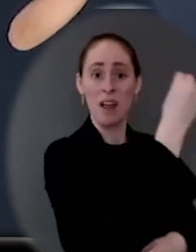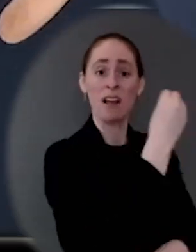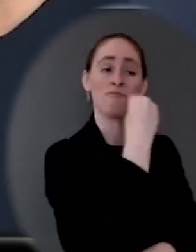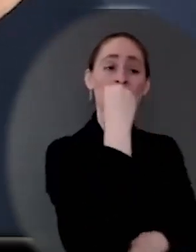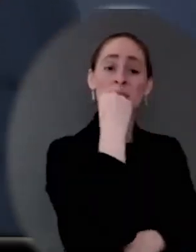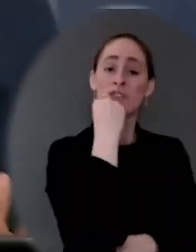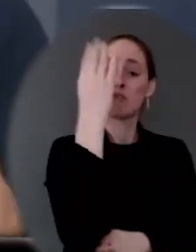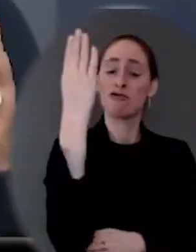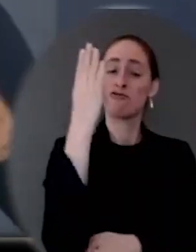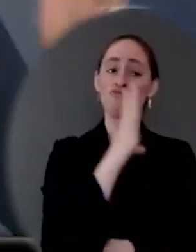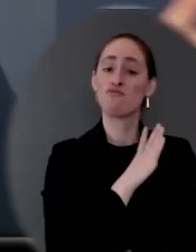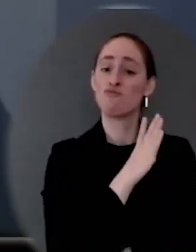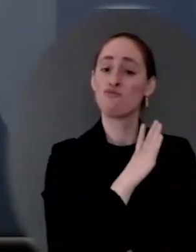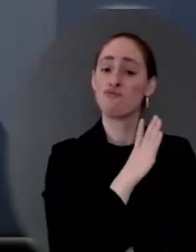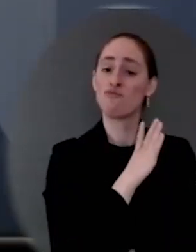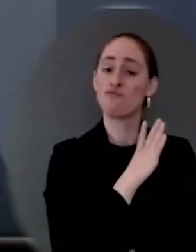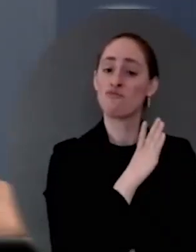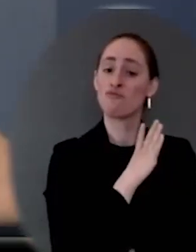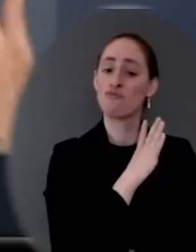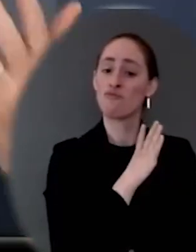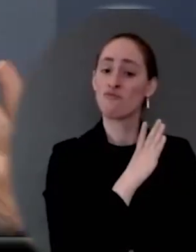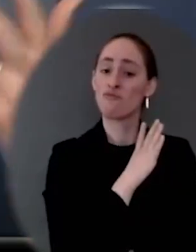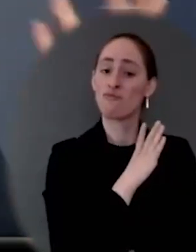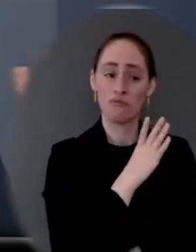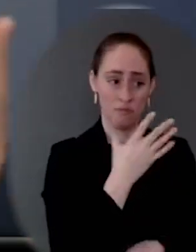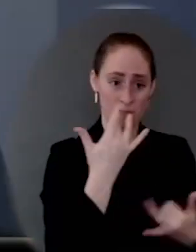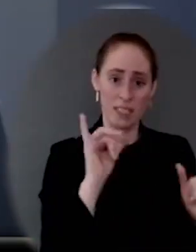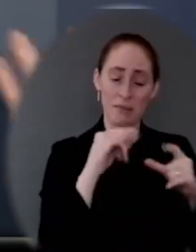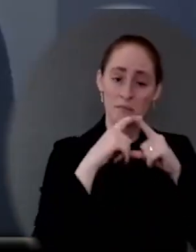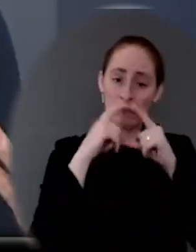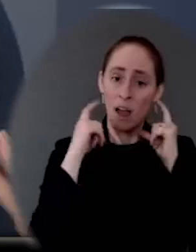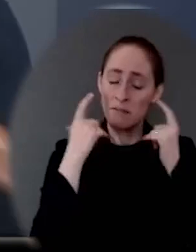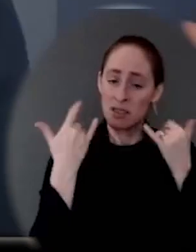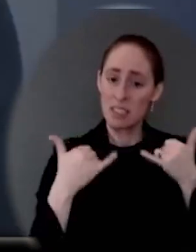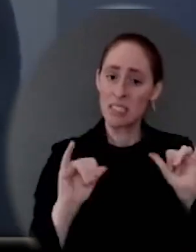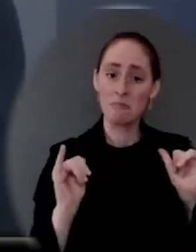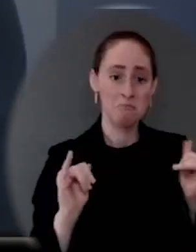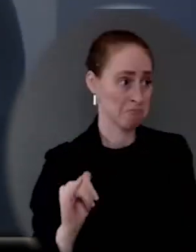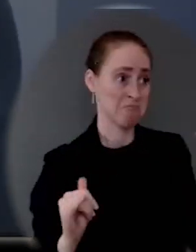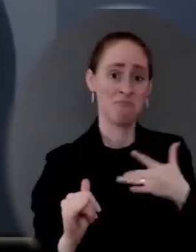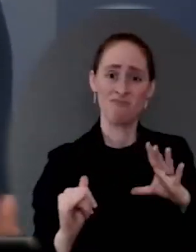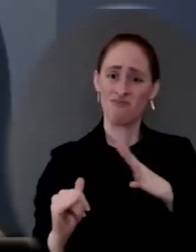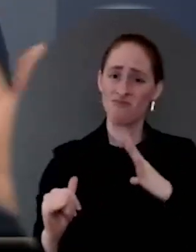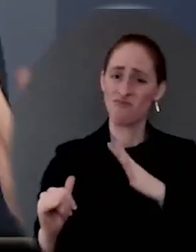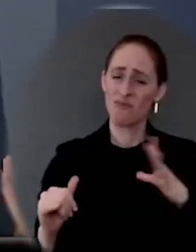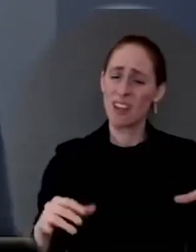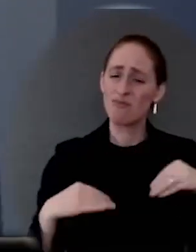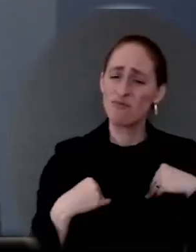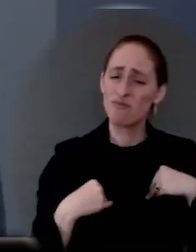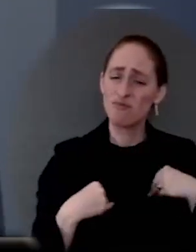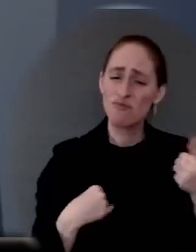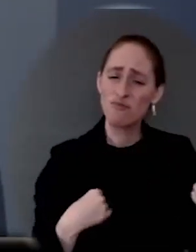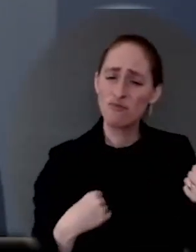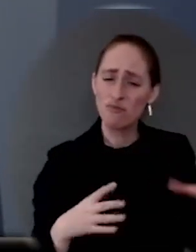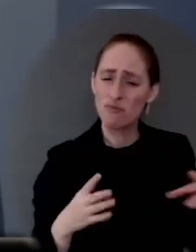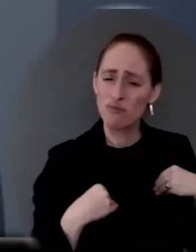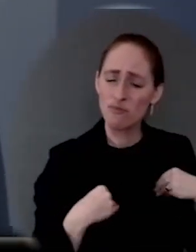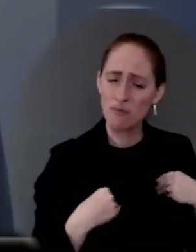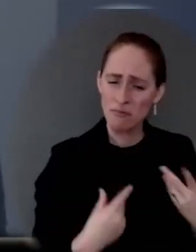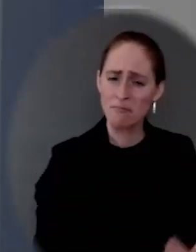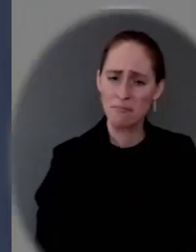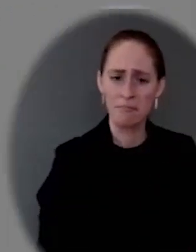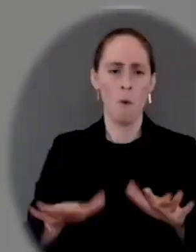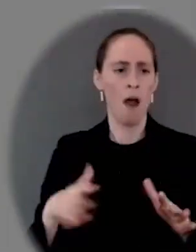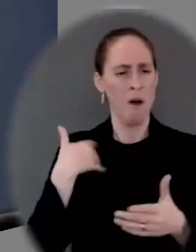him. I'm not saying that's the case for everybody, but these are steps that schools are taking to keep kids safe. And I think the vast majority of parents